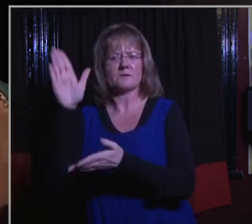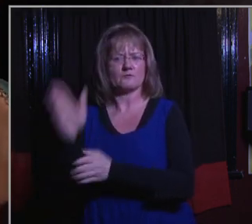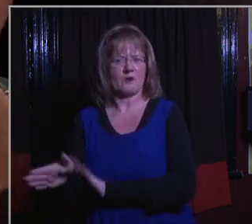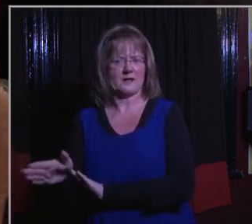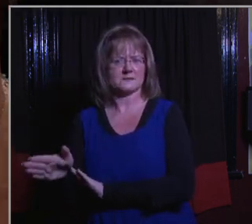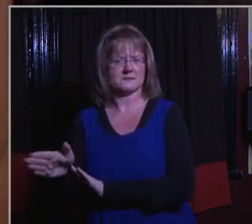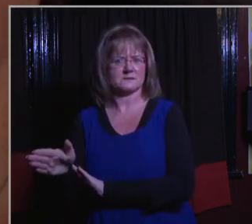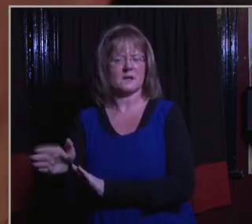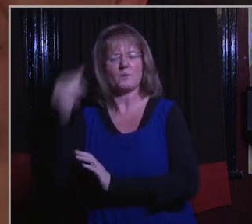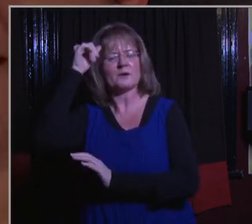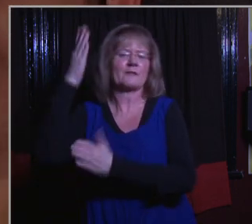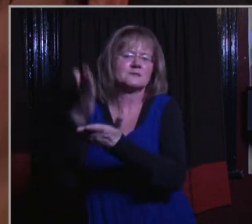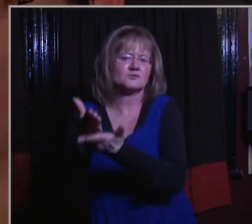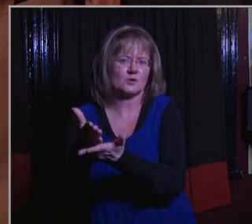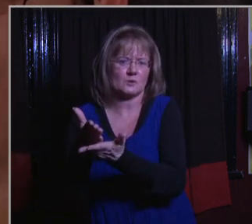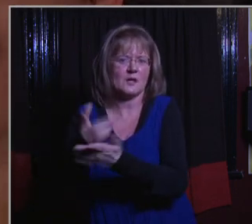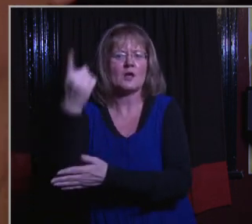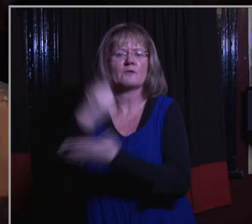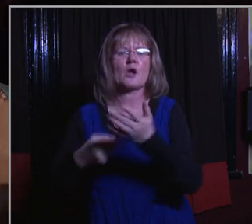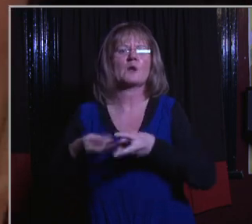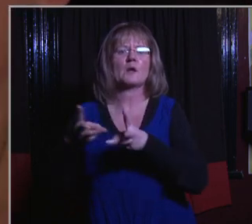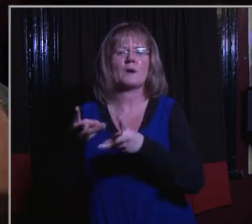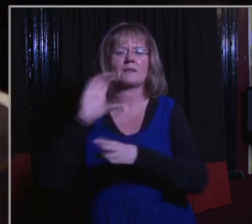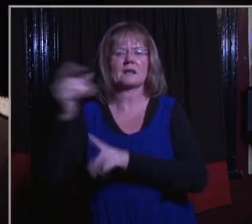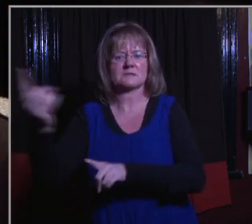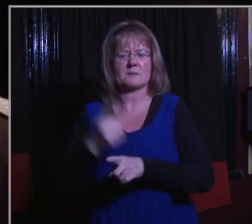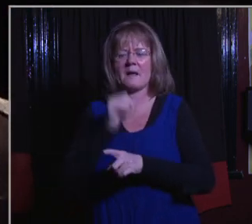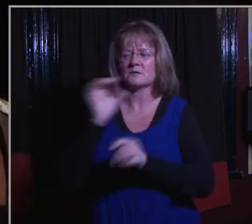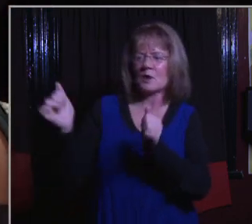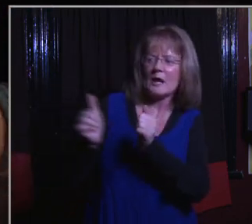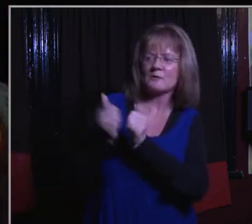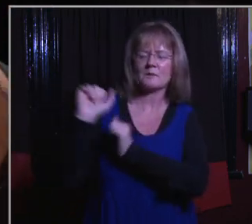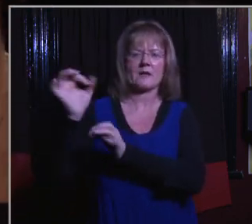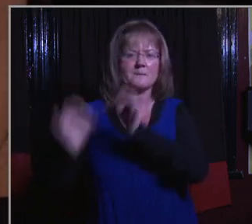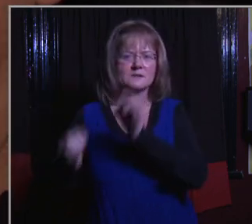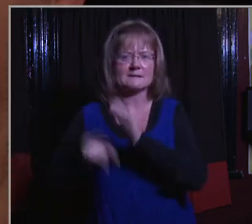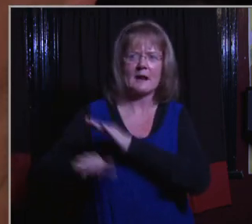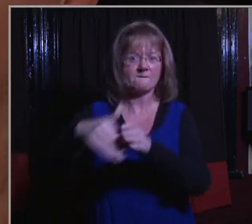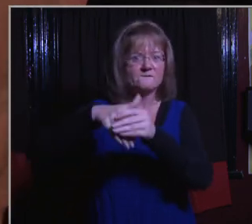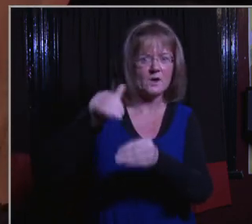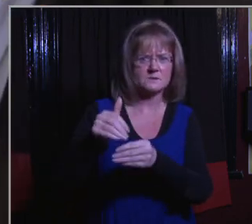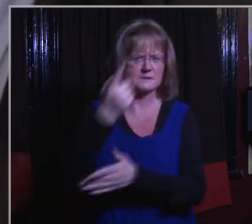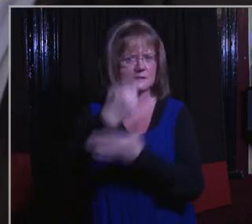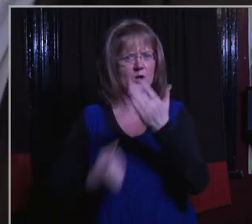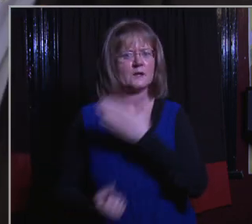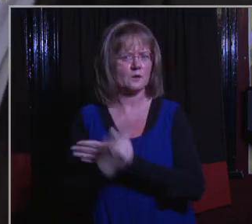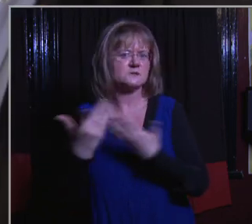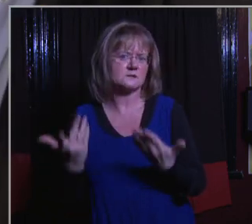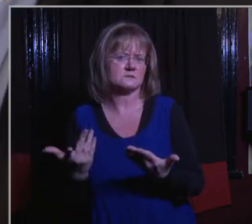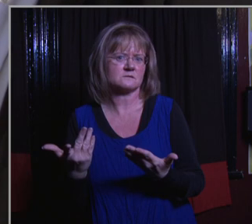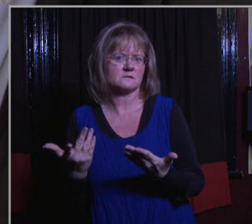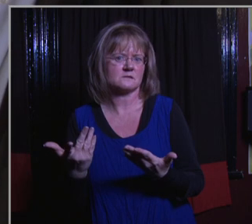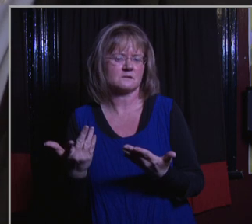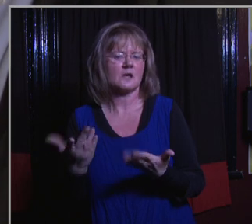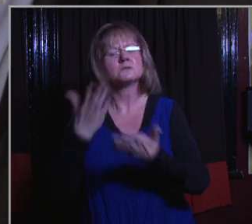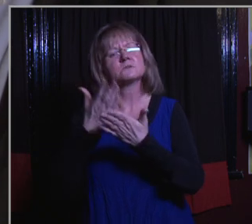that's true. So the only way we can get our country back is if those who don't agree with those politics get out and vote. That is the only option we've got. So